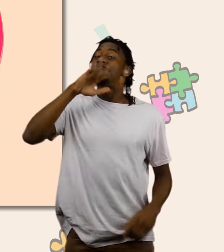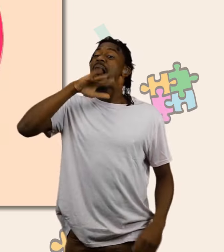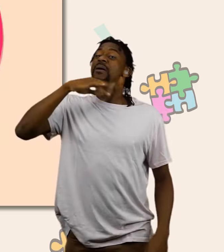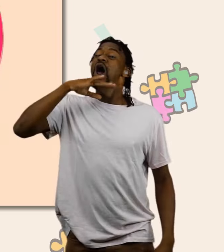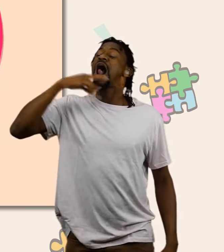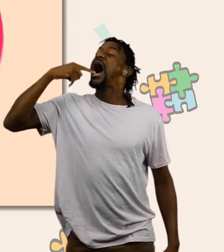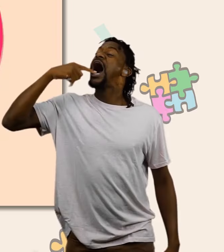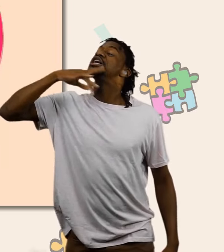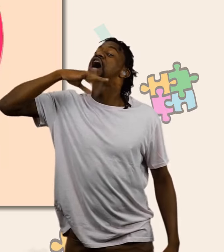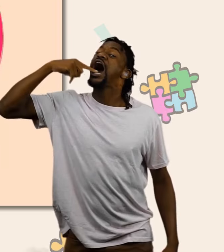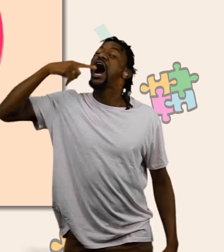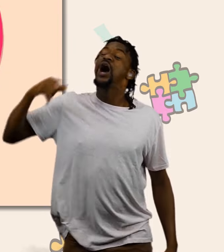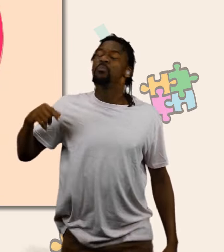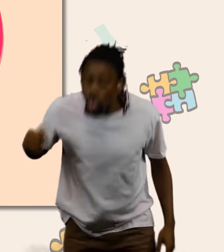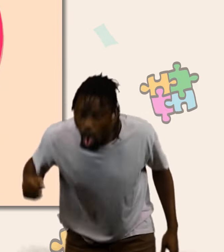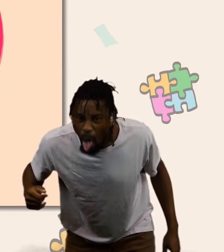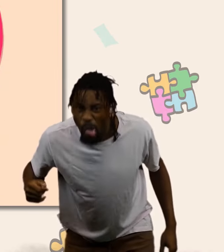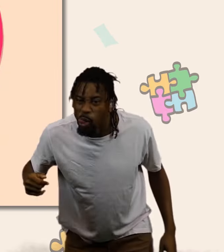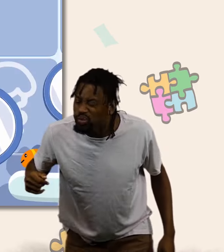Goodbye, little monsters. Bye.